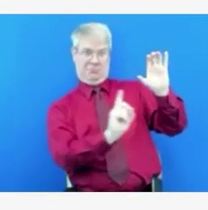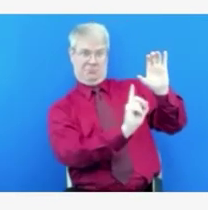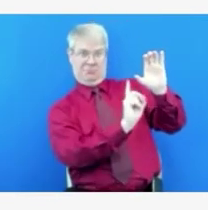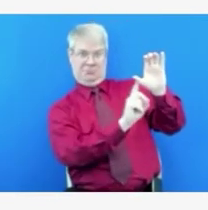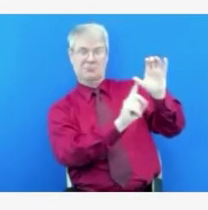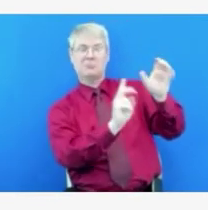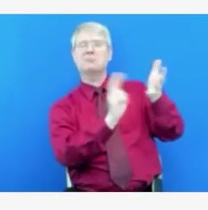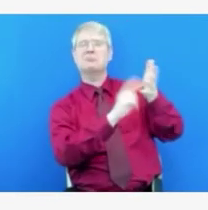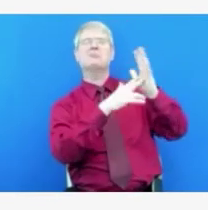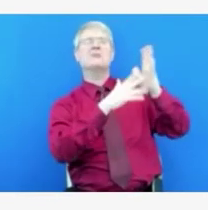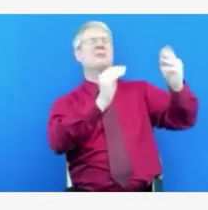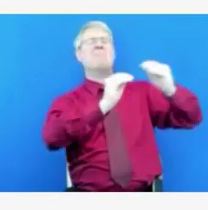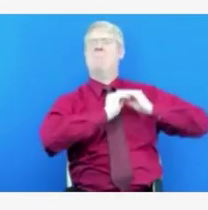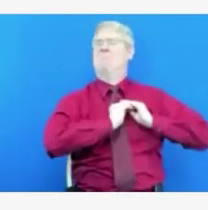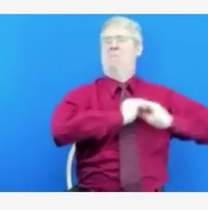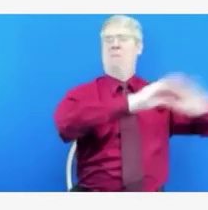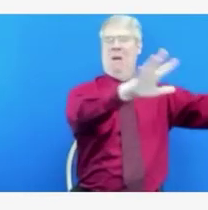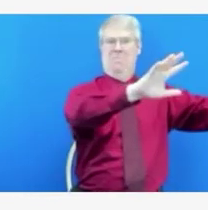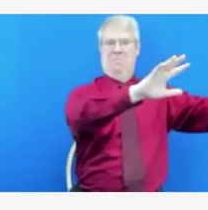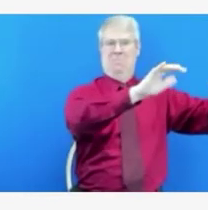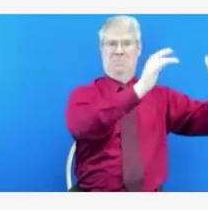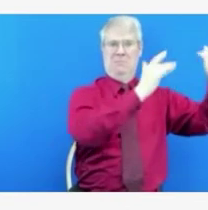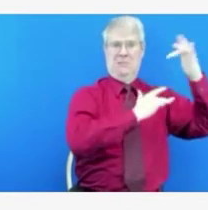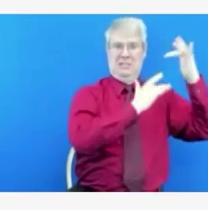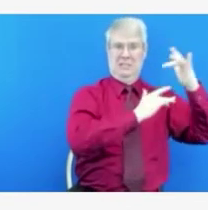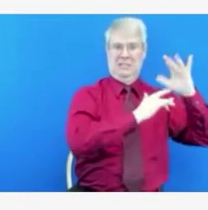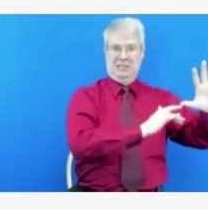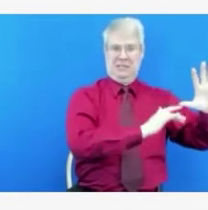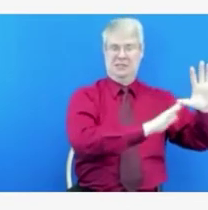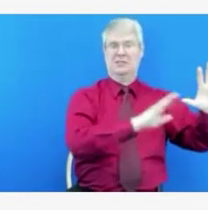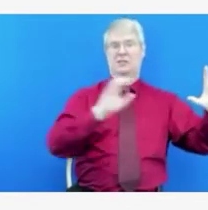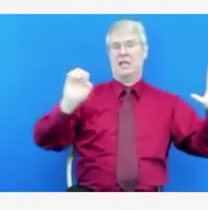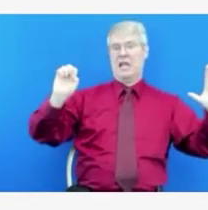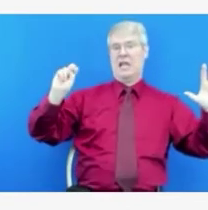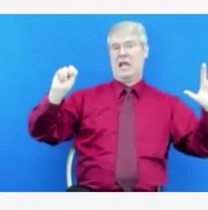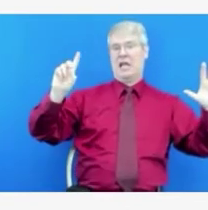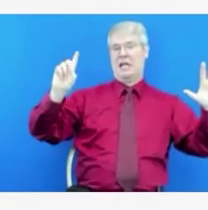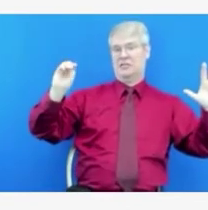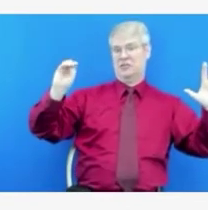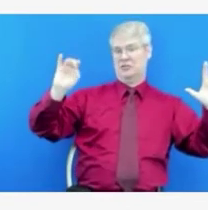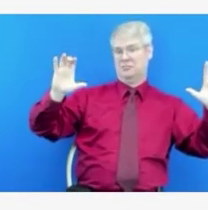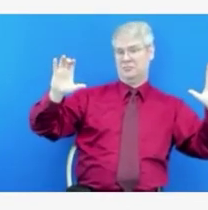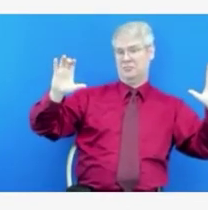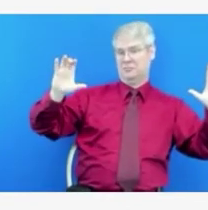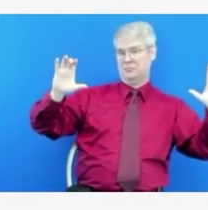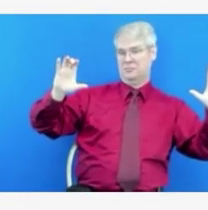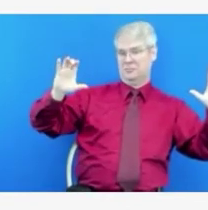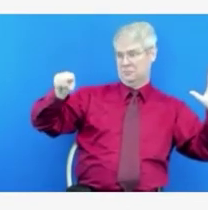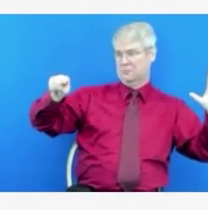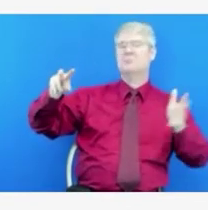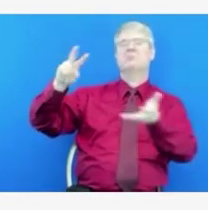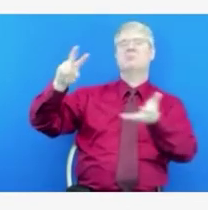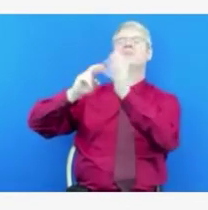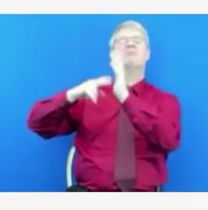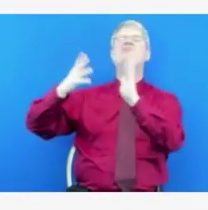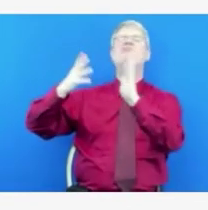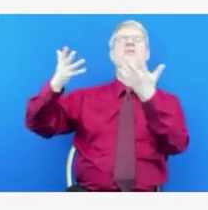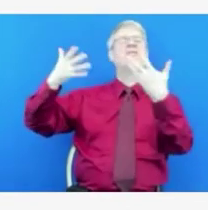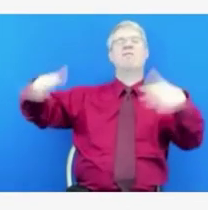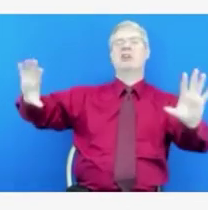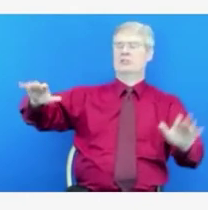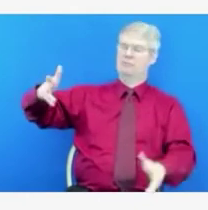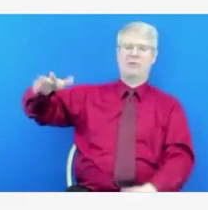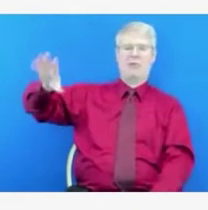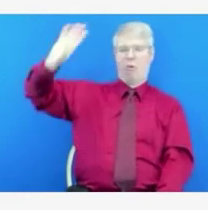recognition of the reality that COVID is with us to stay. On December 14th of 2020, I told you